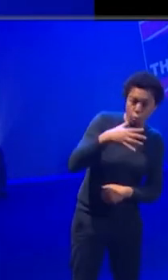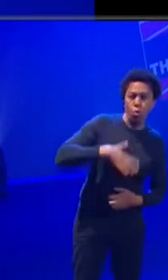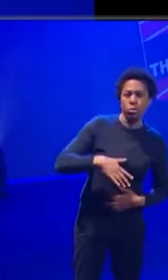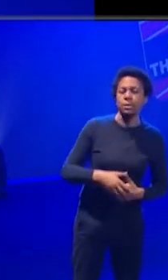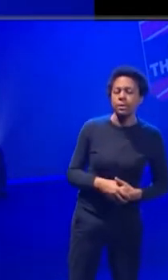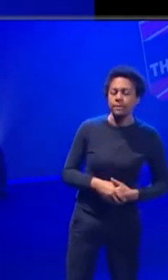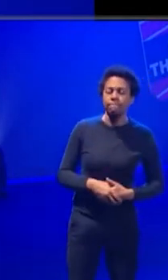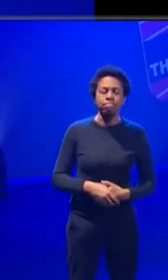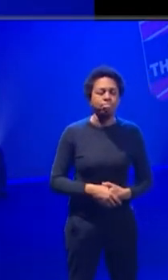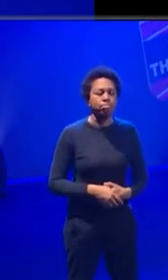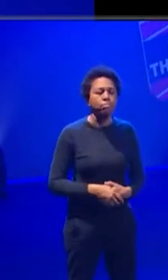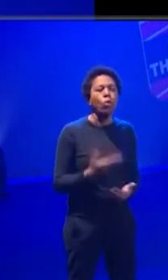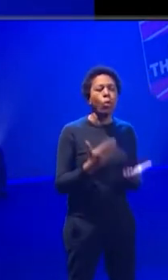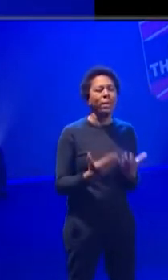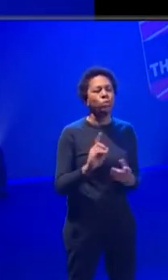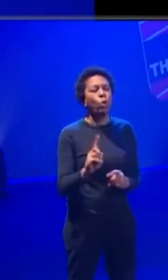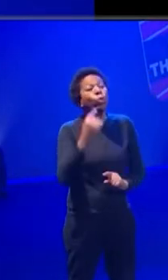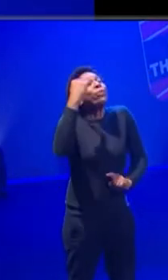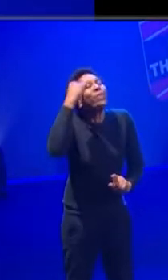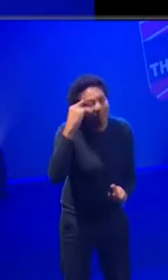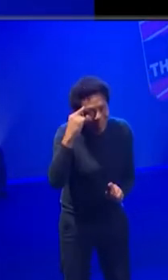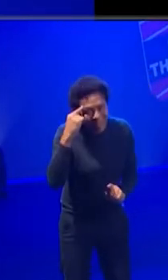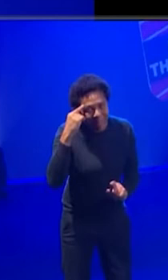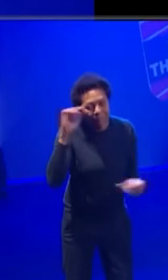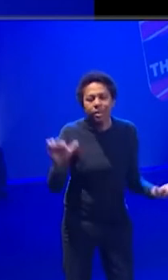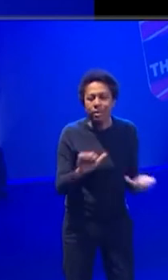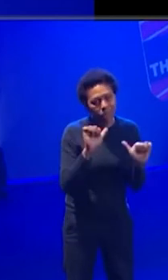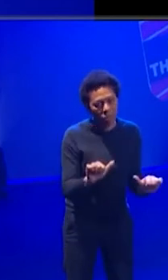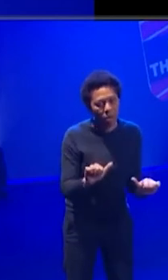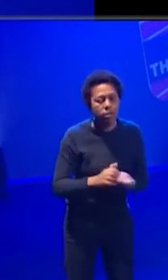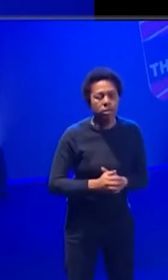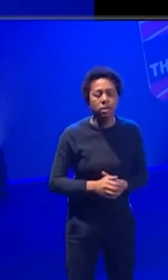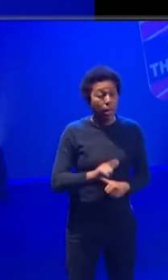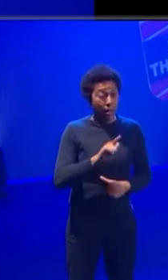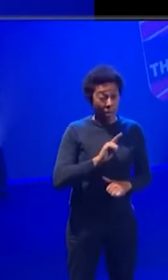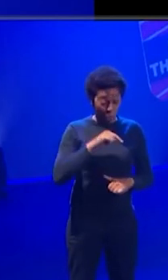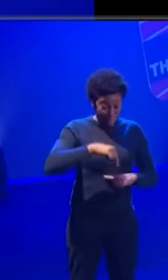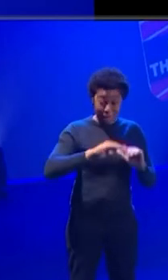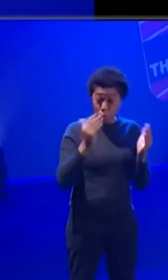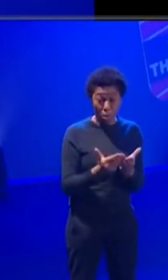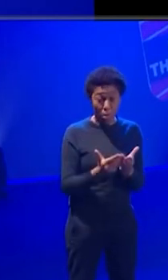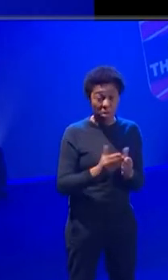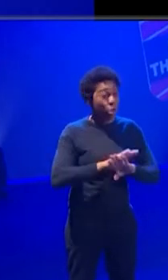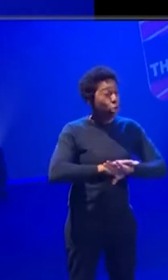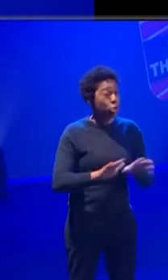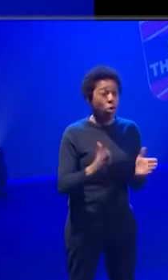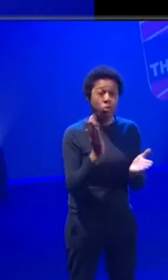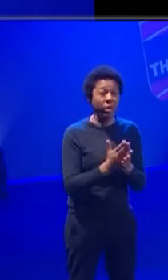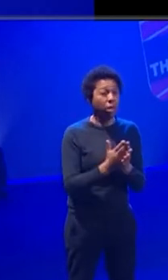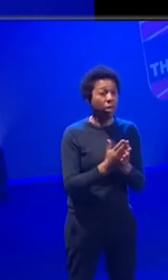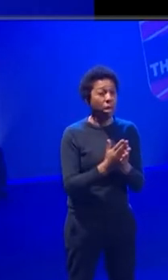than it is to do what you think is expected of you, especially in an industry that has no like ladder, there's no like stable